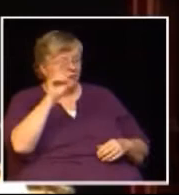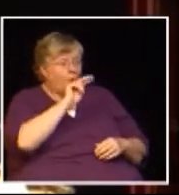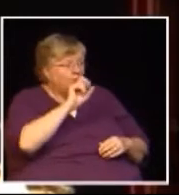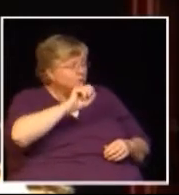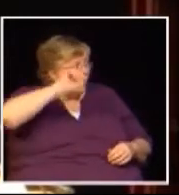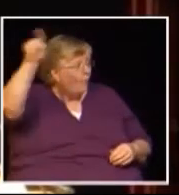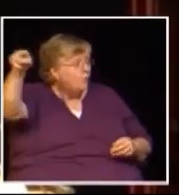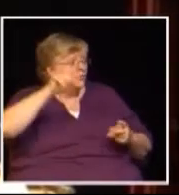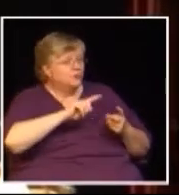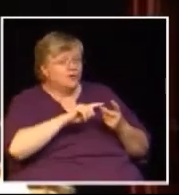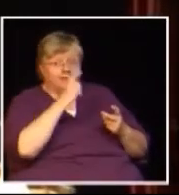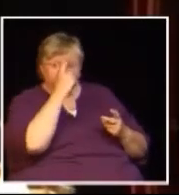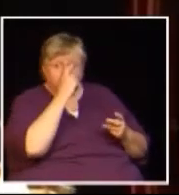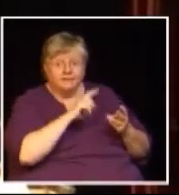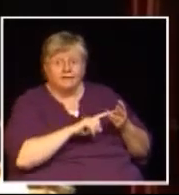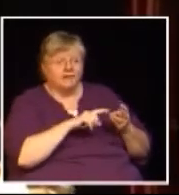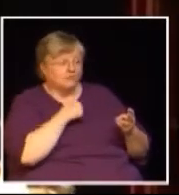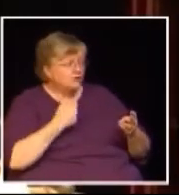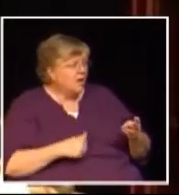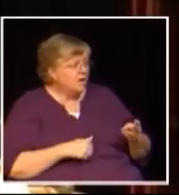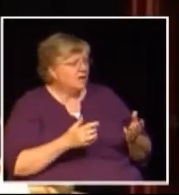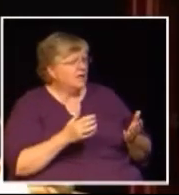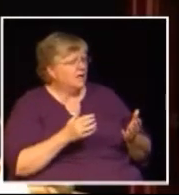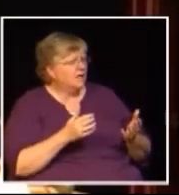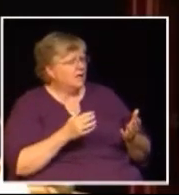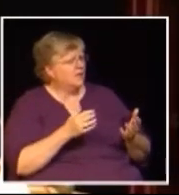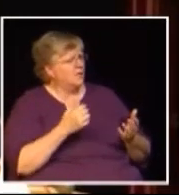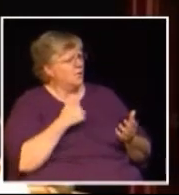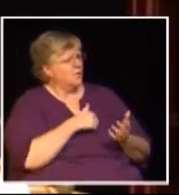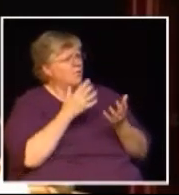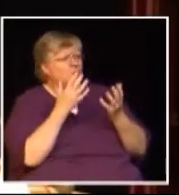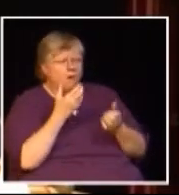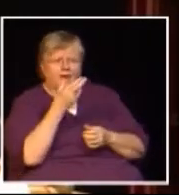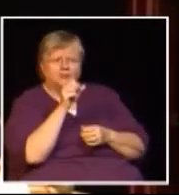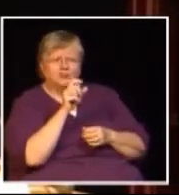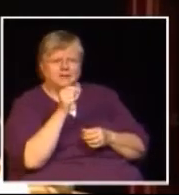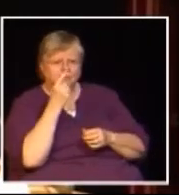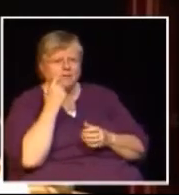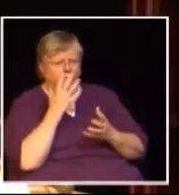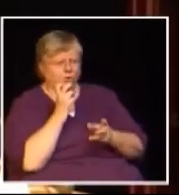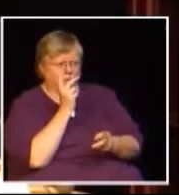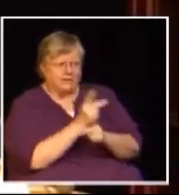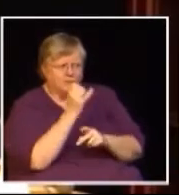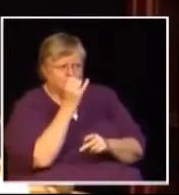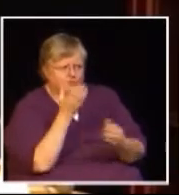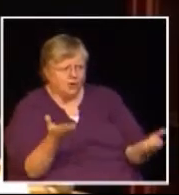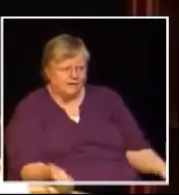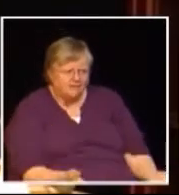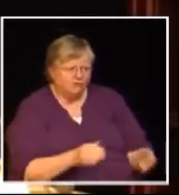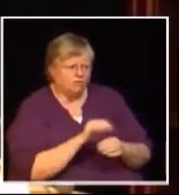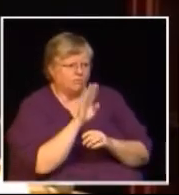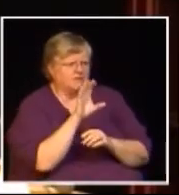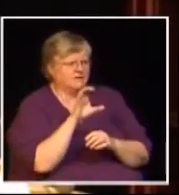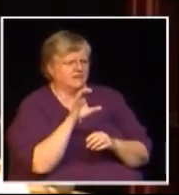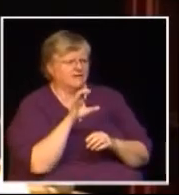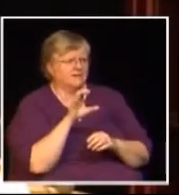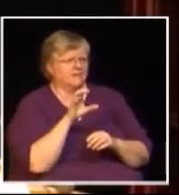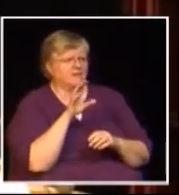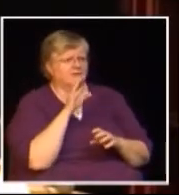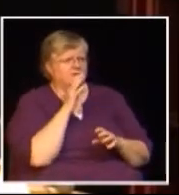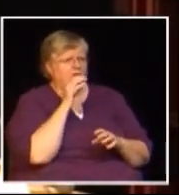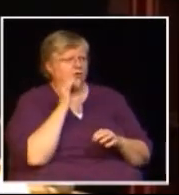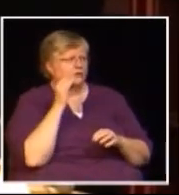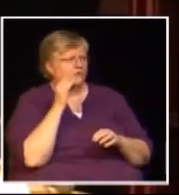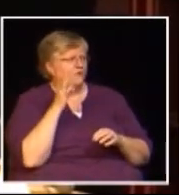going to China the reason we want competitive tax policies because we want those jobs in British Columbia in our